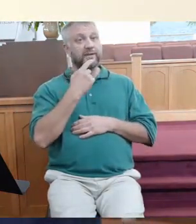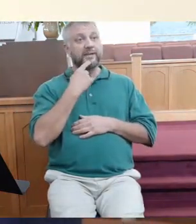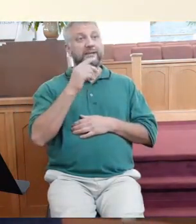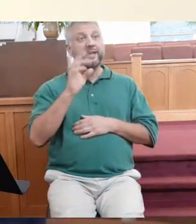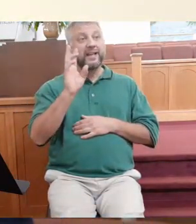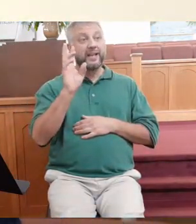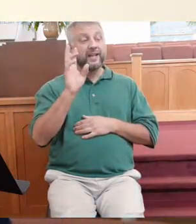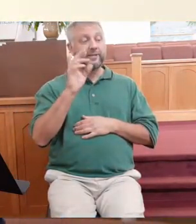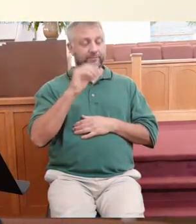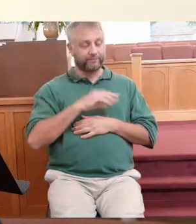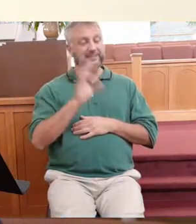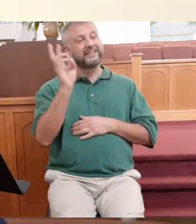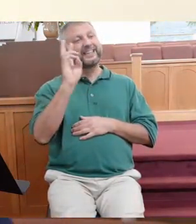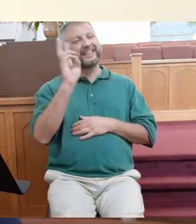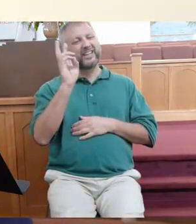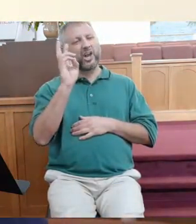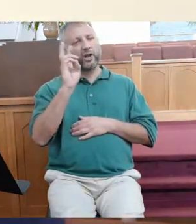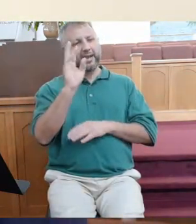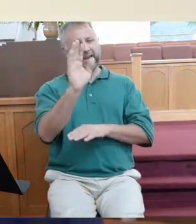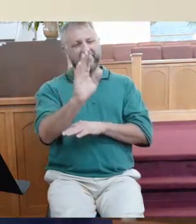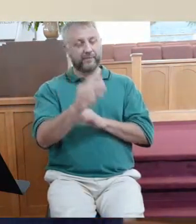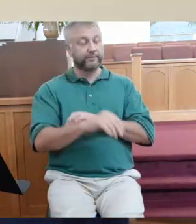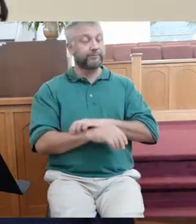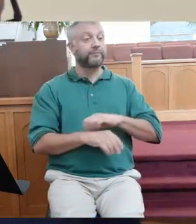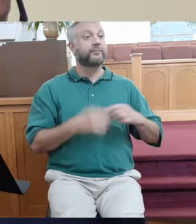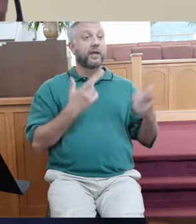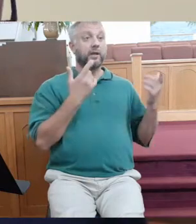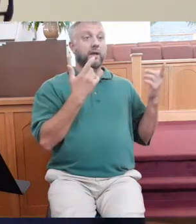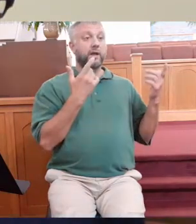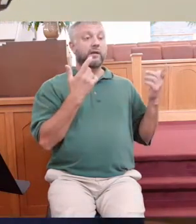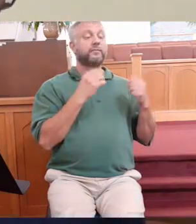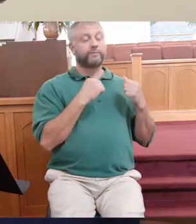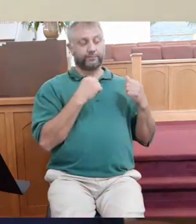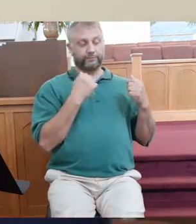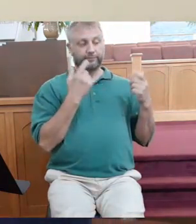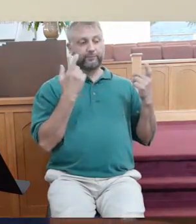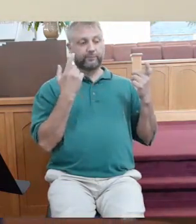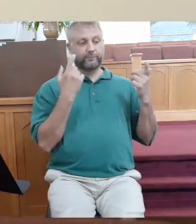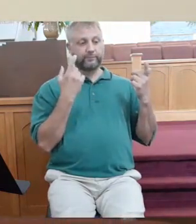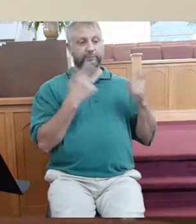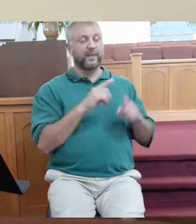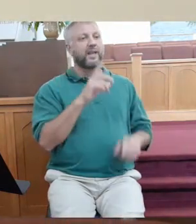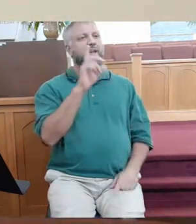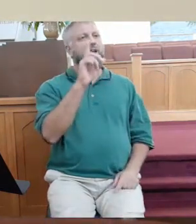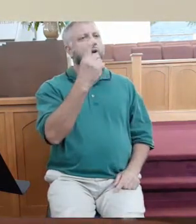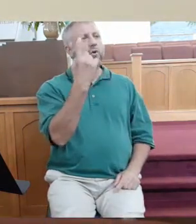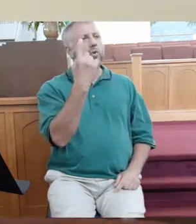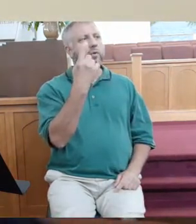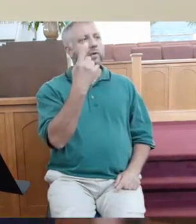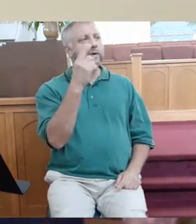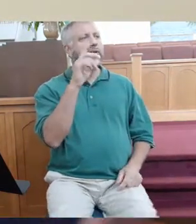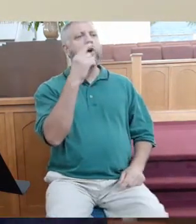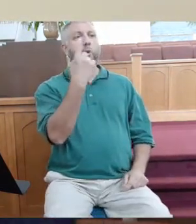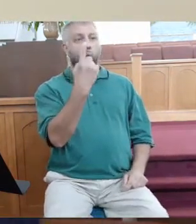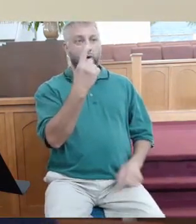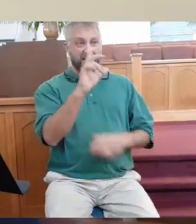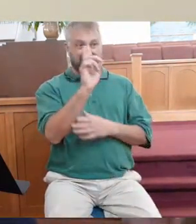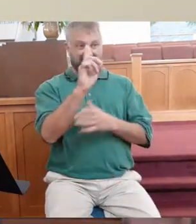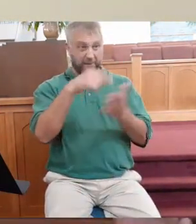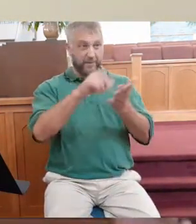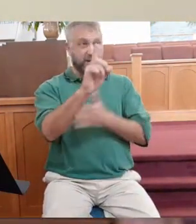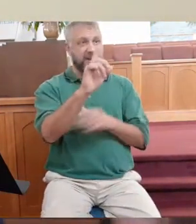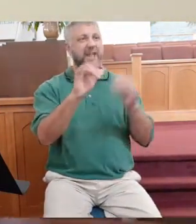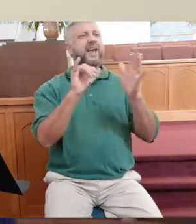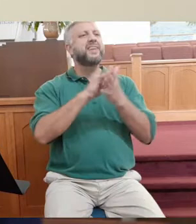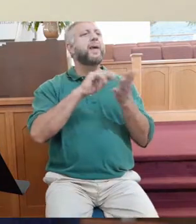employees. Look at verse two. Now, when he had agreed with the laborers for a denarius, the denarius is just, that's the day's wage. That means one